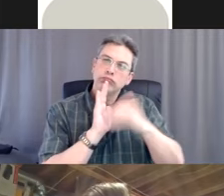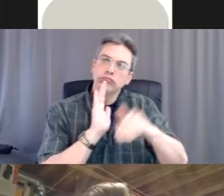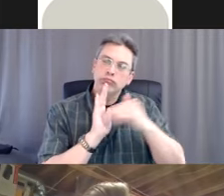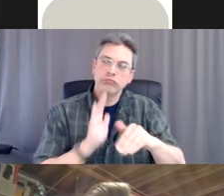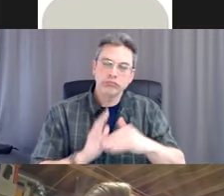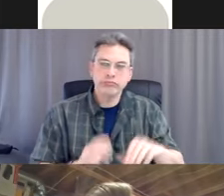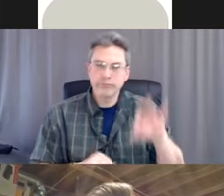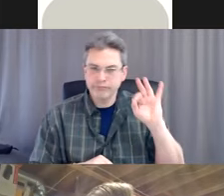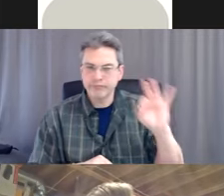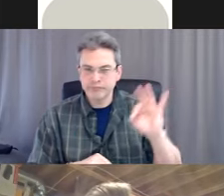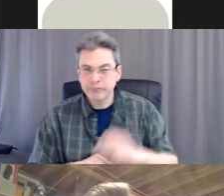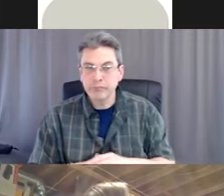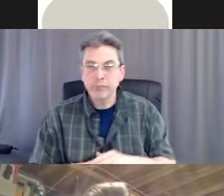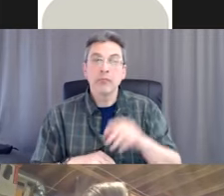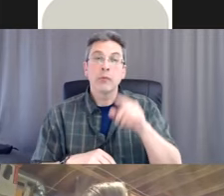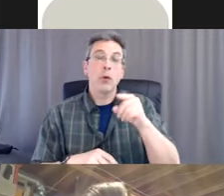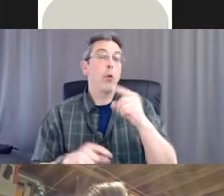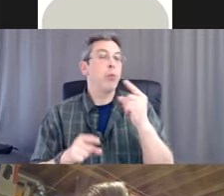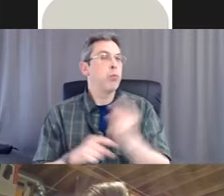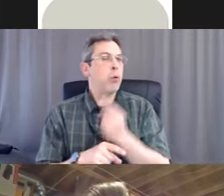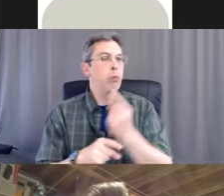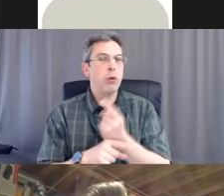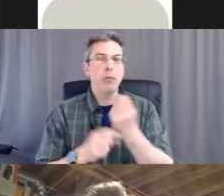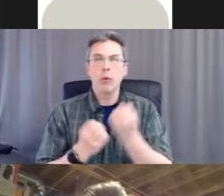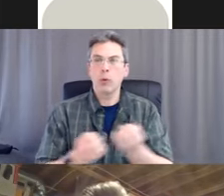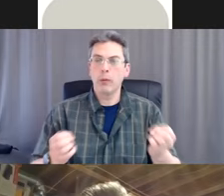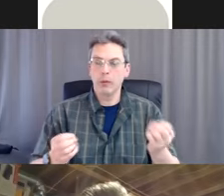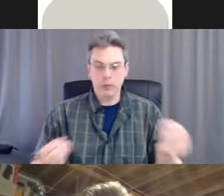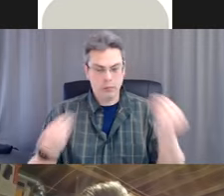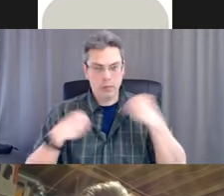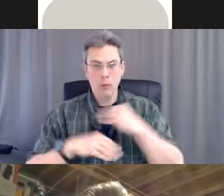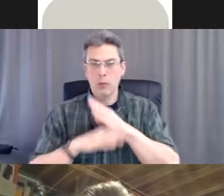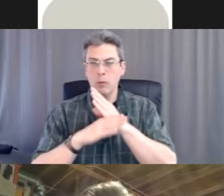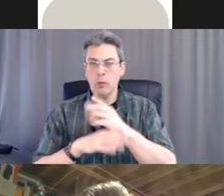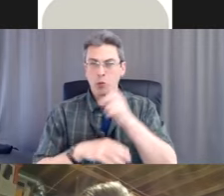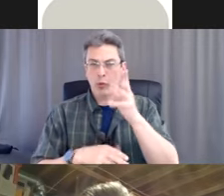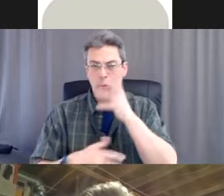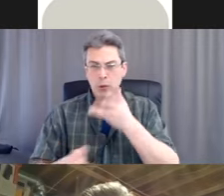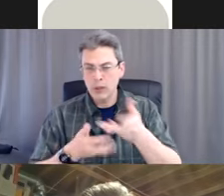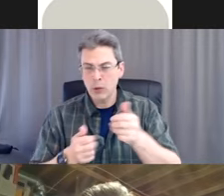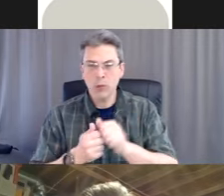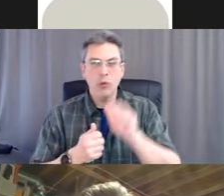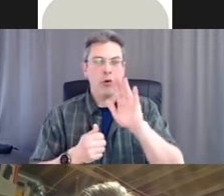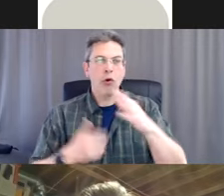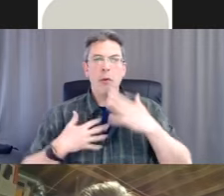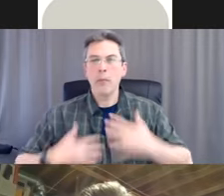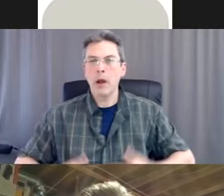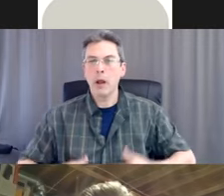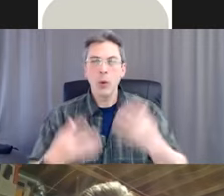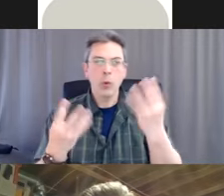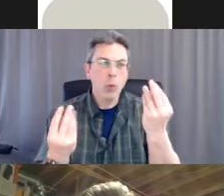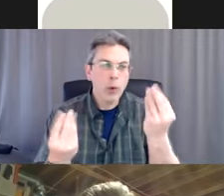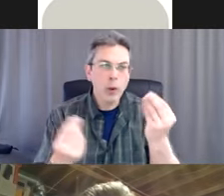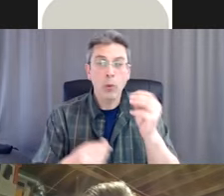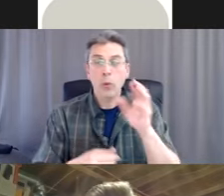So the appropriate equipment should be used anytime you're going to come into contact with bodily fluids or any non-intact skin. So any cut or broken